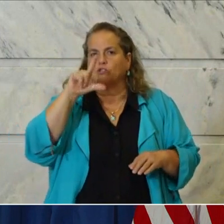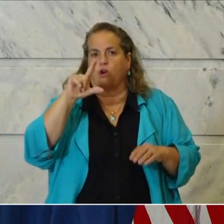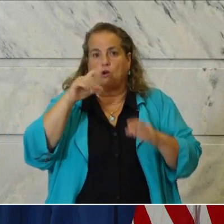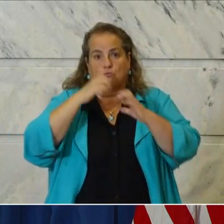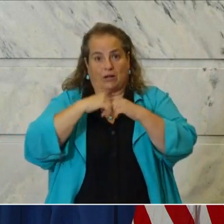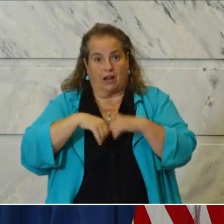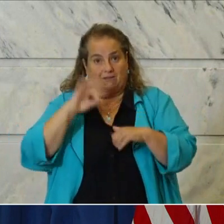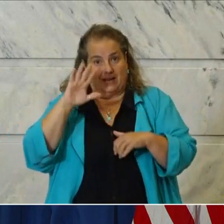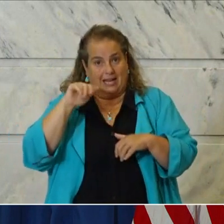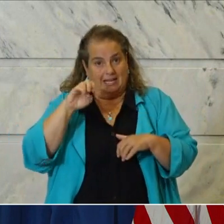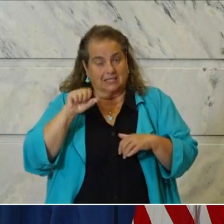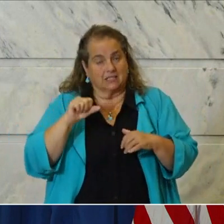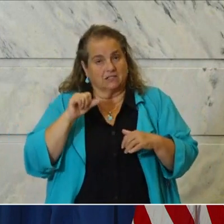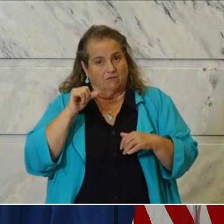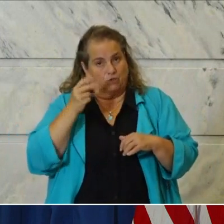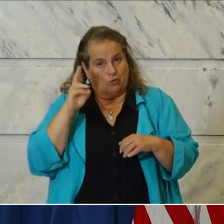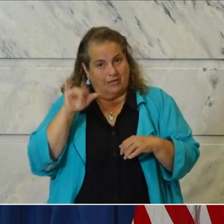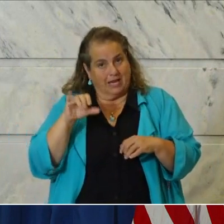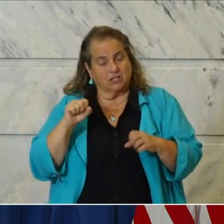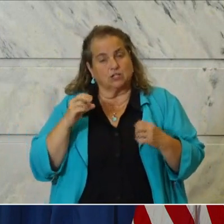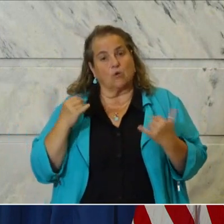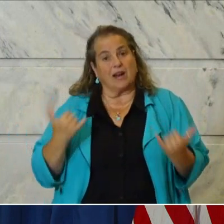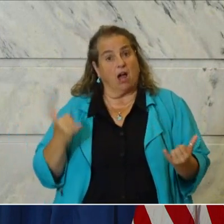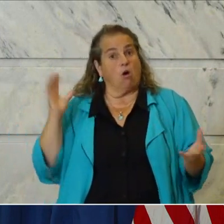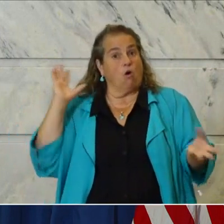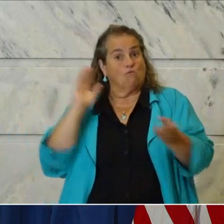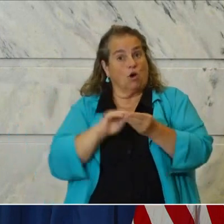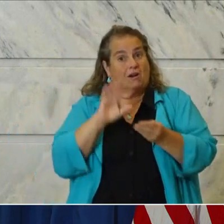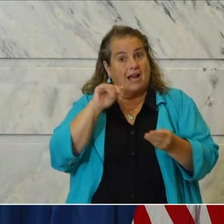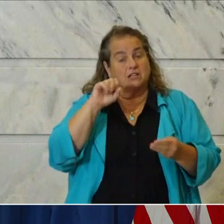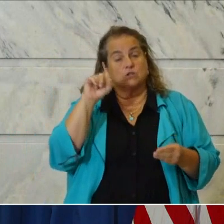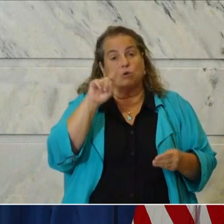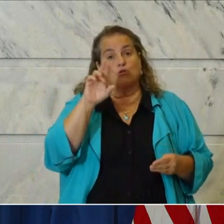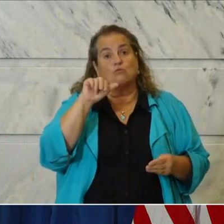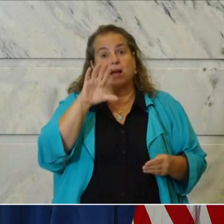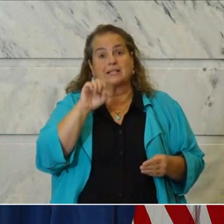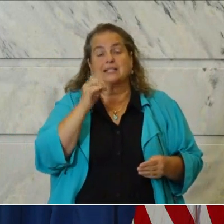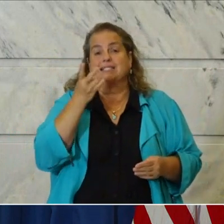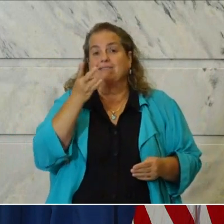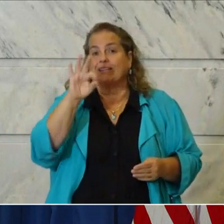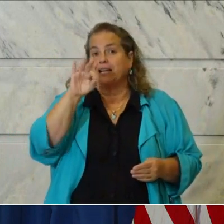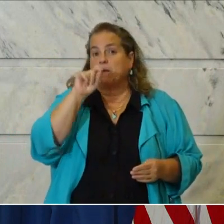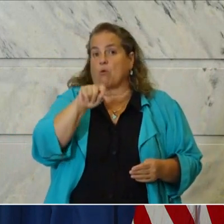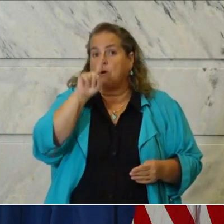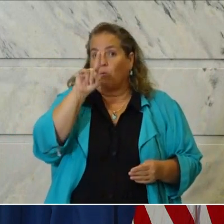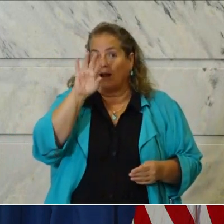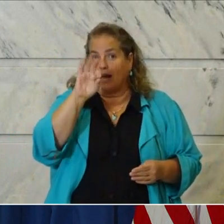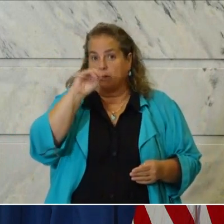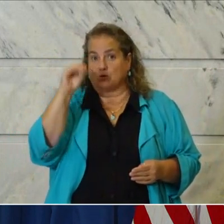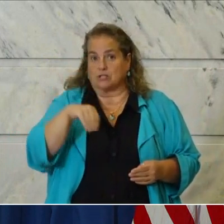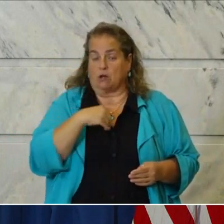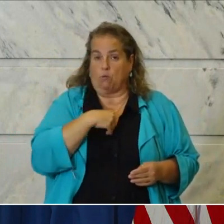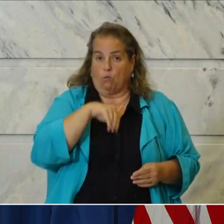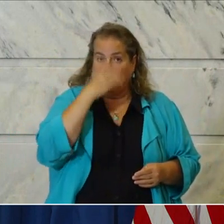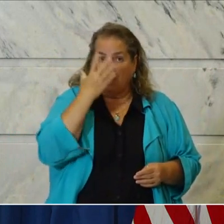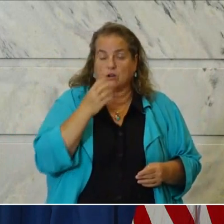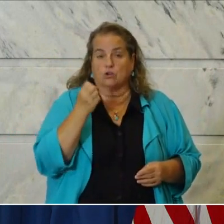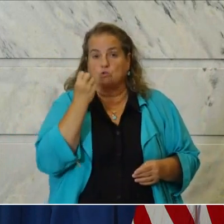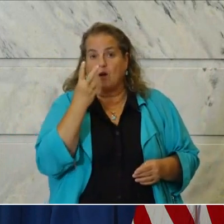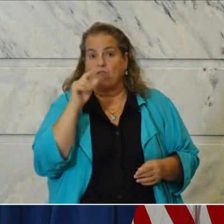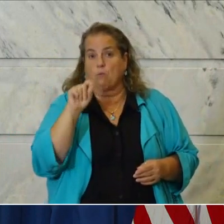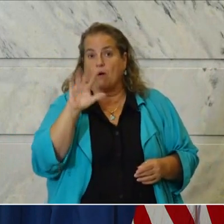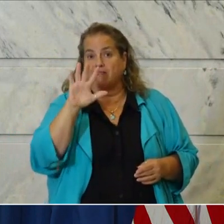couple days. So of overall cases where race is known 79.19% white, 12